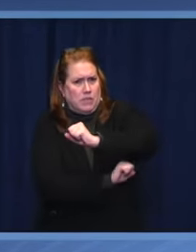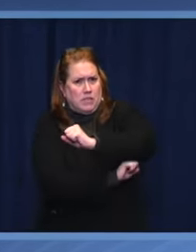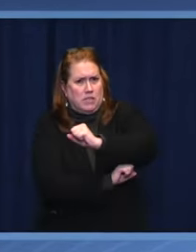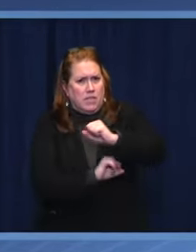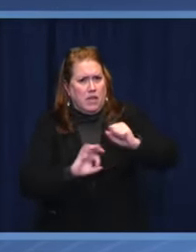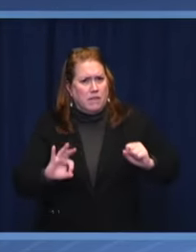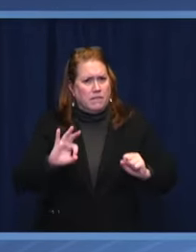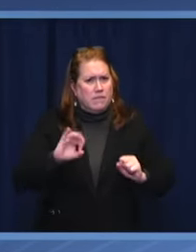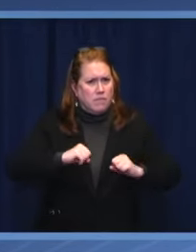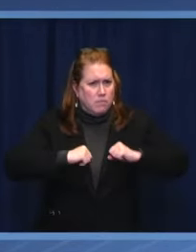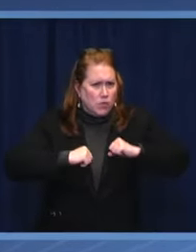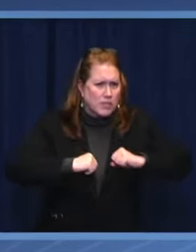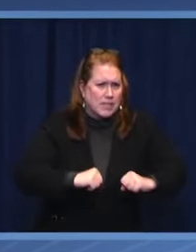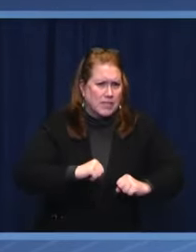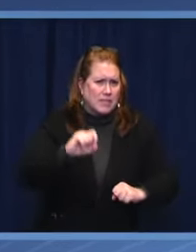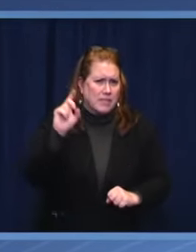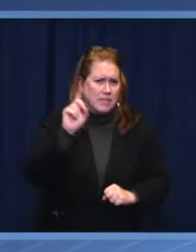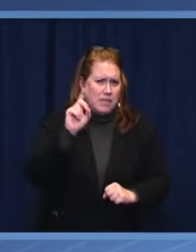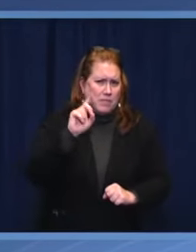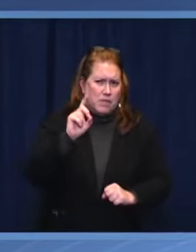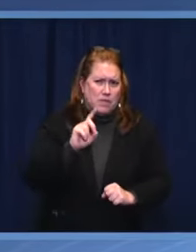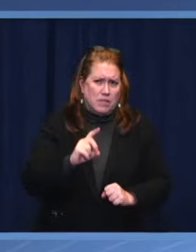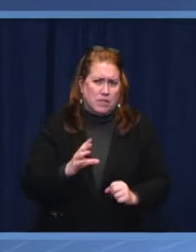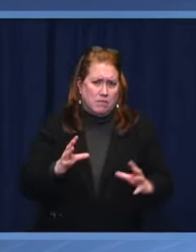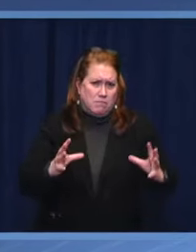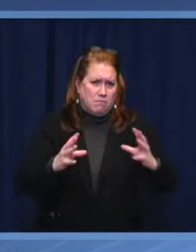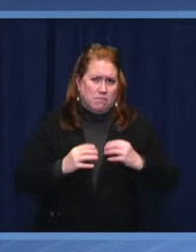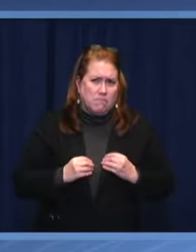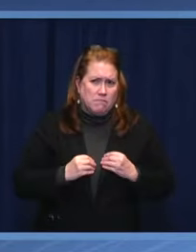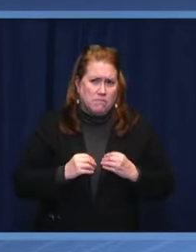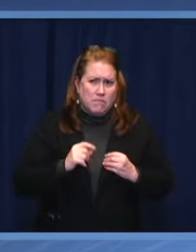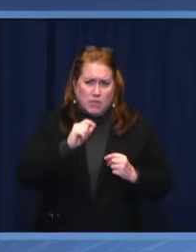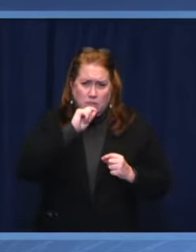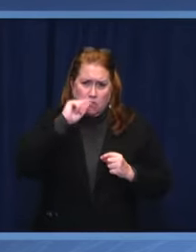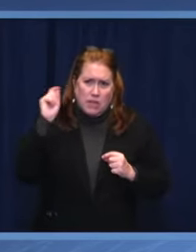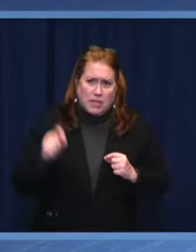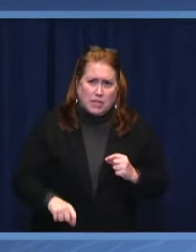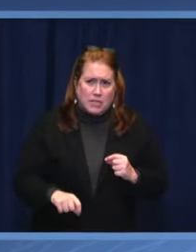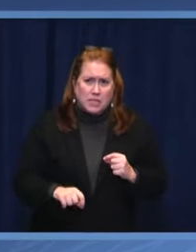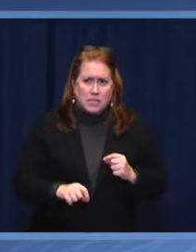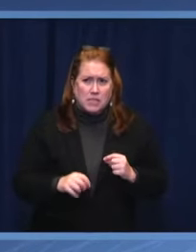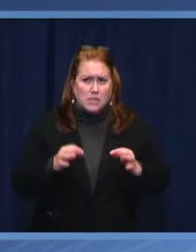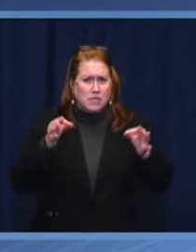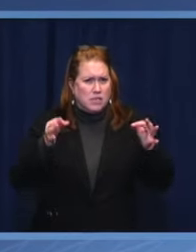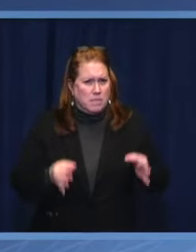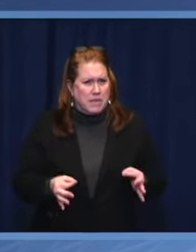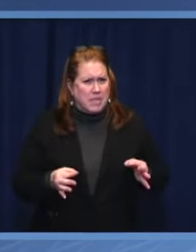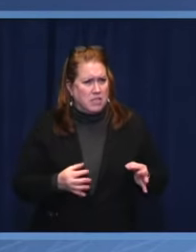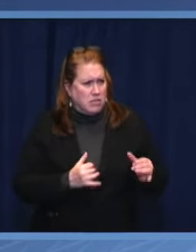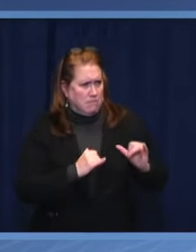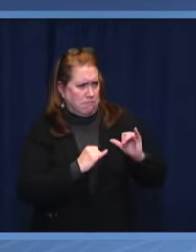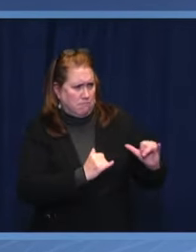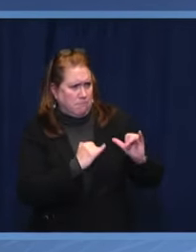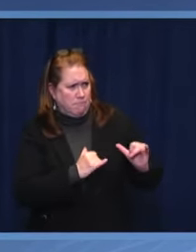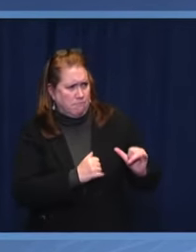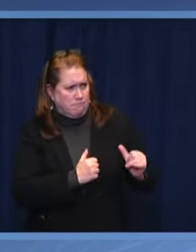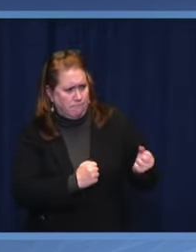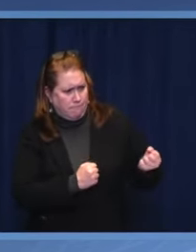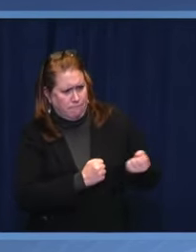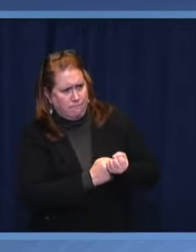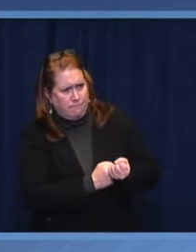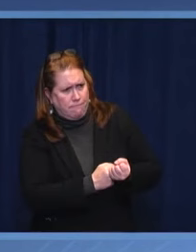democracy. Embrace this Ukrainian determination. Ukrainian democracy maintains